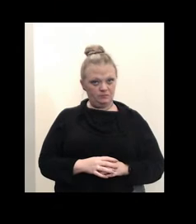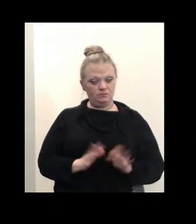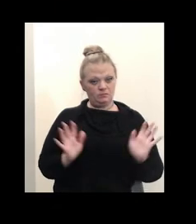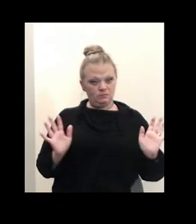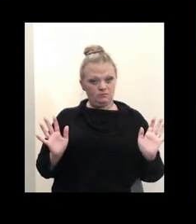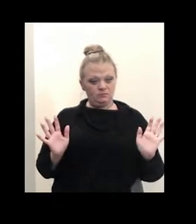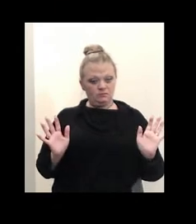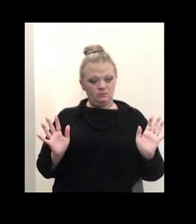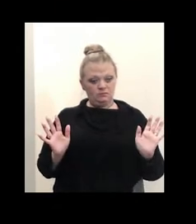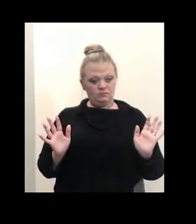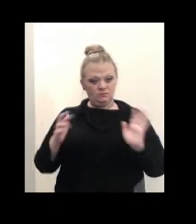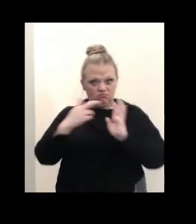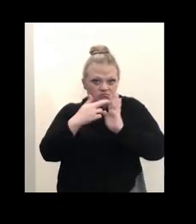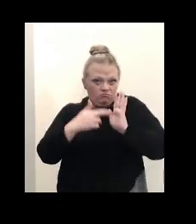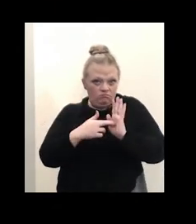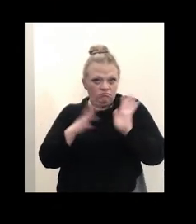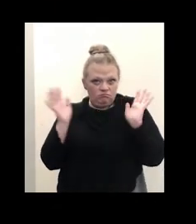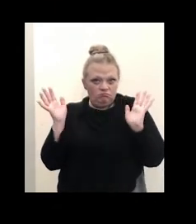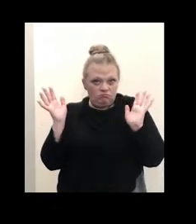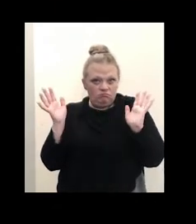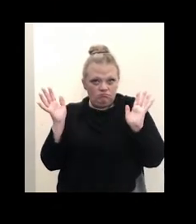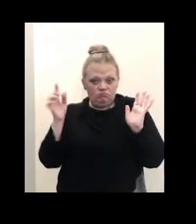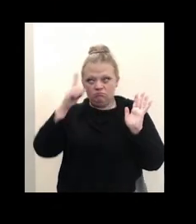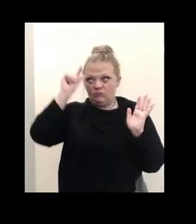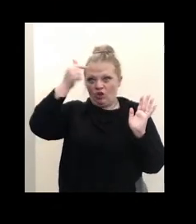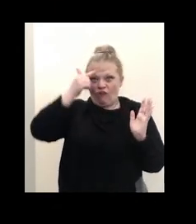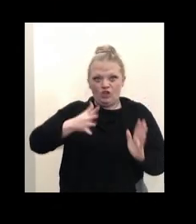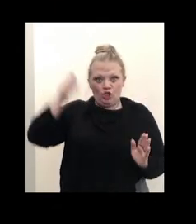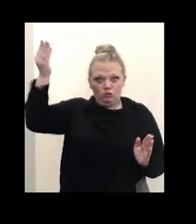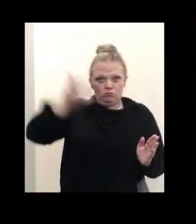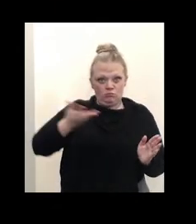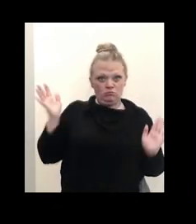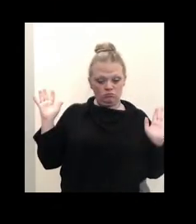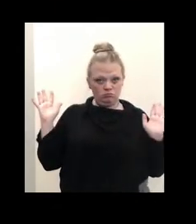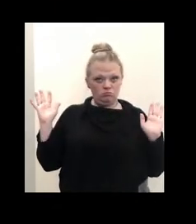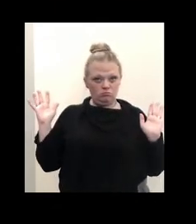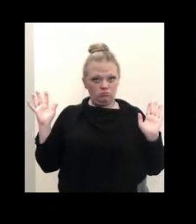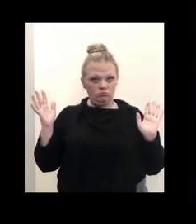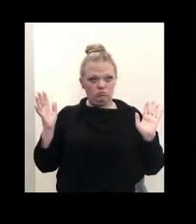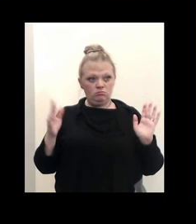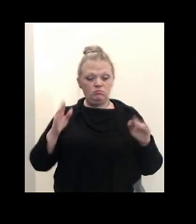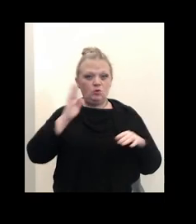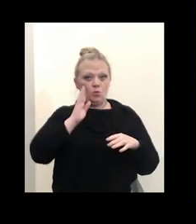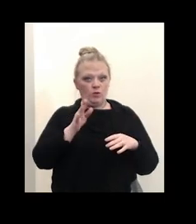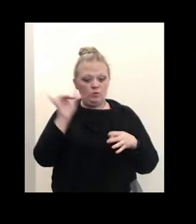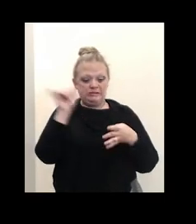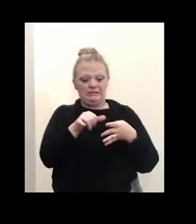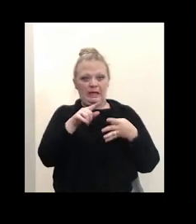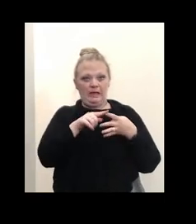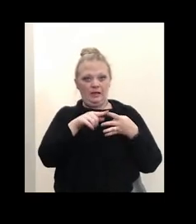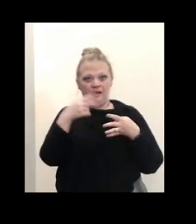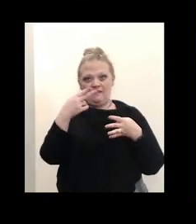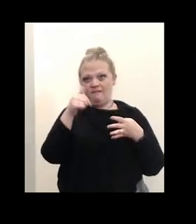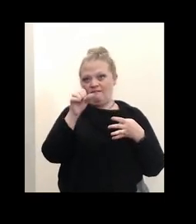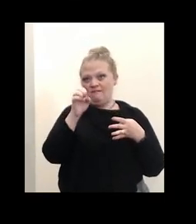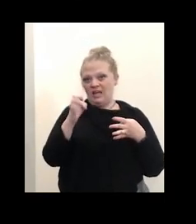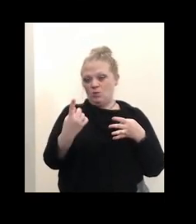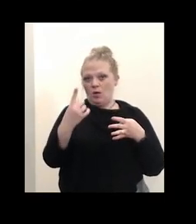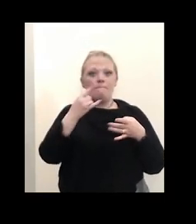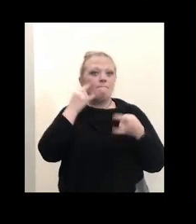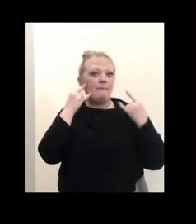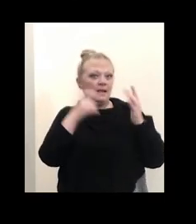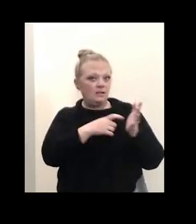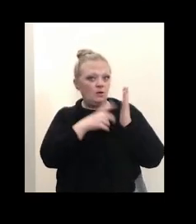rule. That is the rule because it came from the governor. So we will stay in phase one, the mask mandate, or you could have a